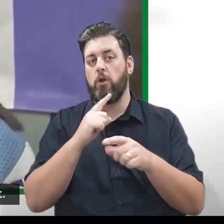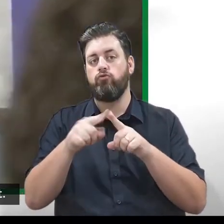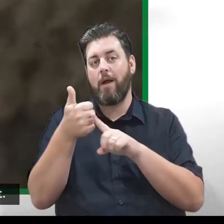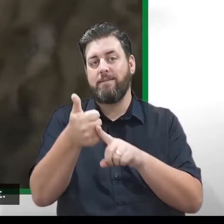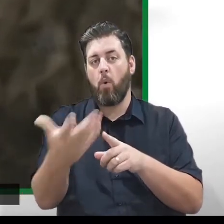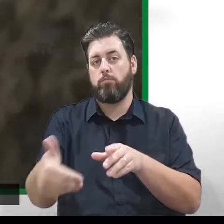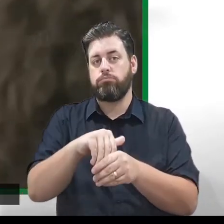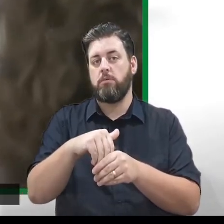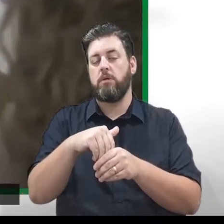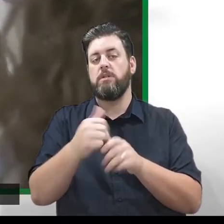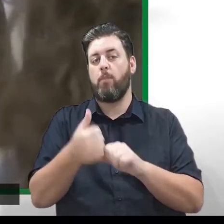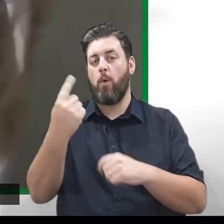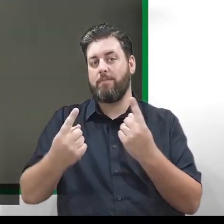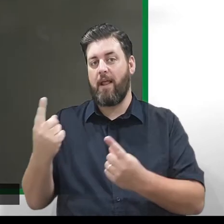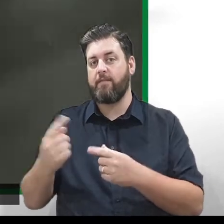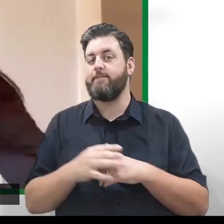into sport.